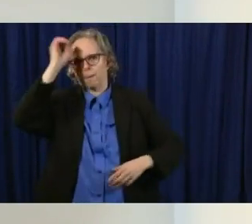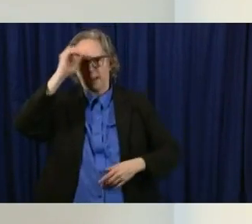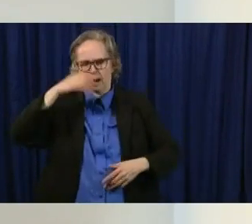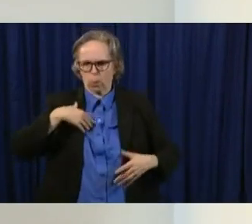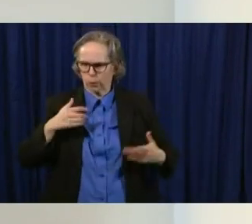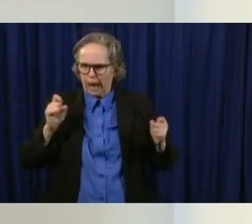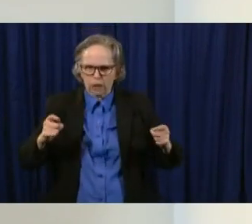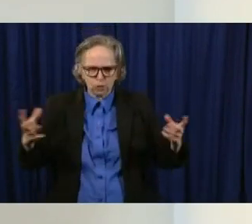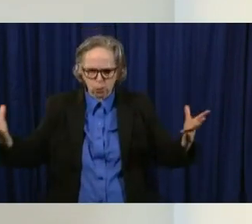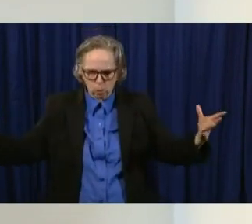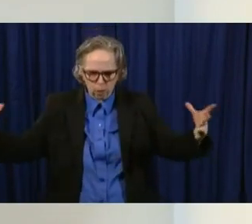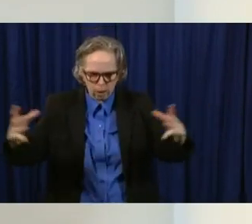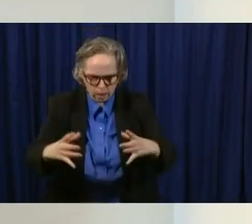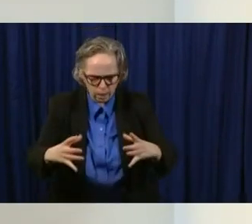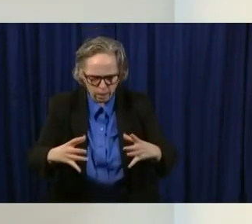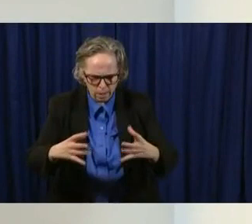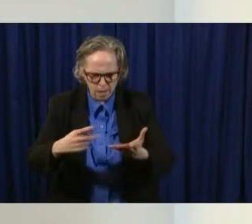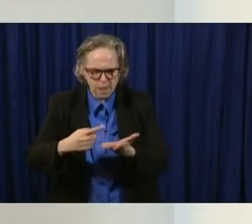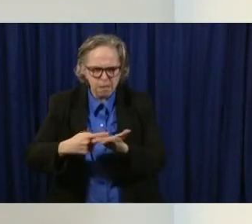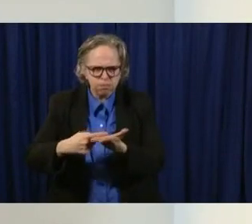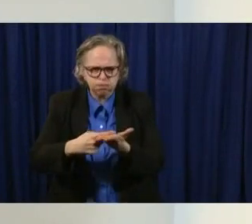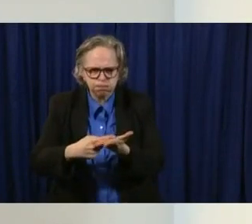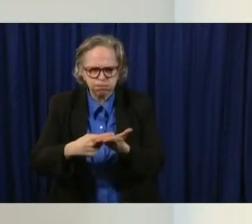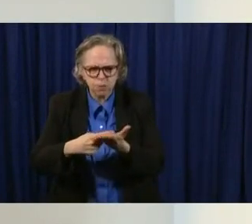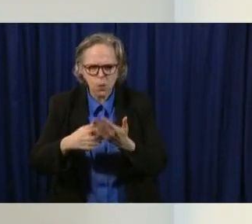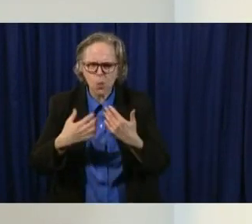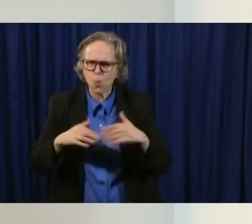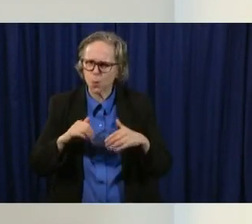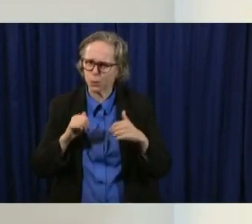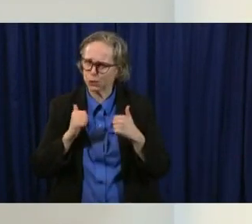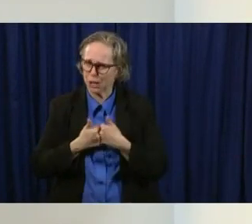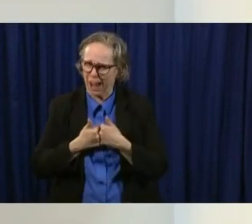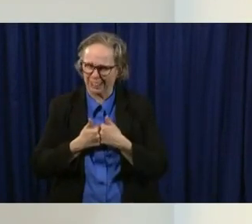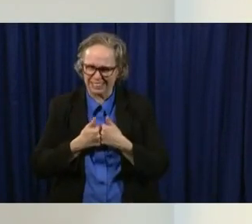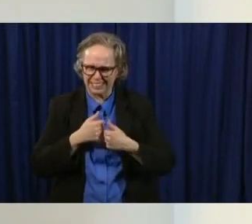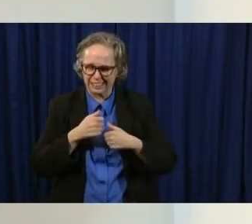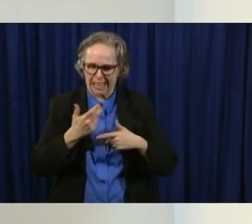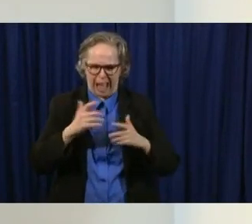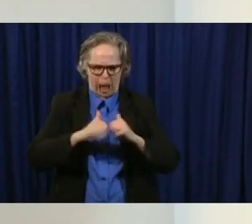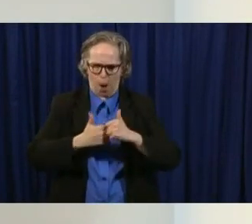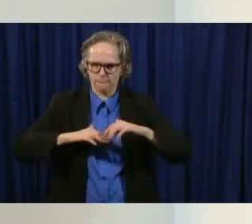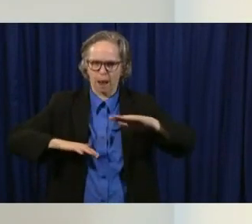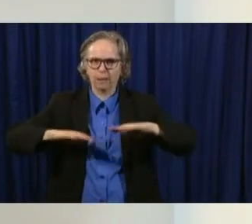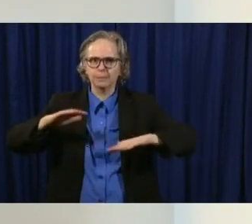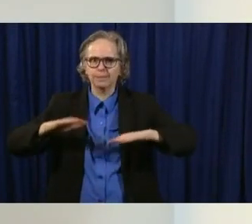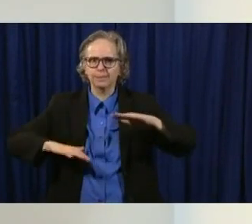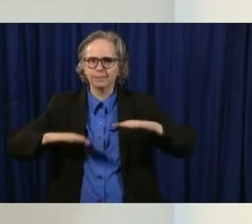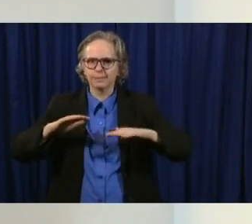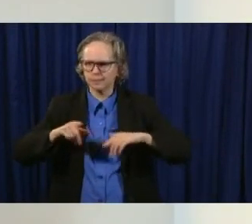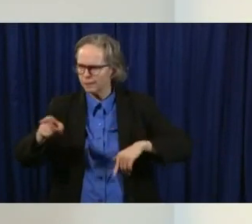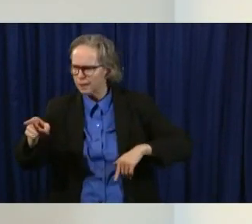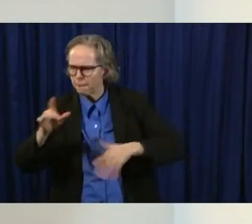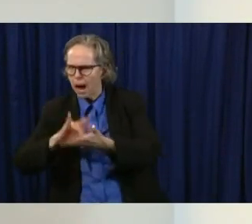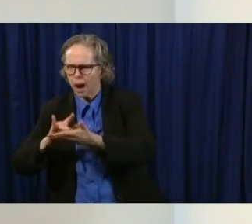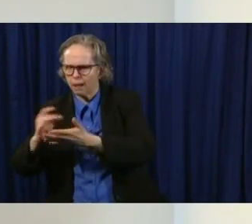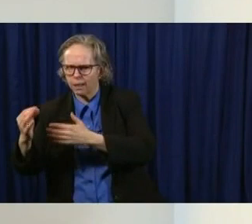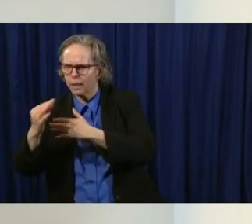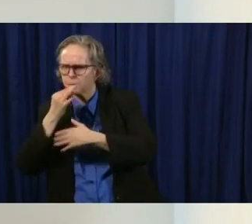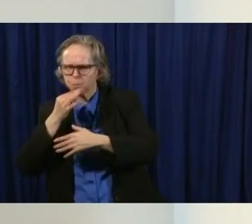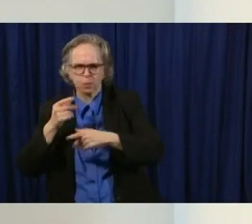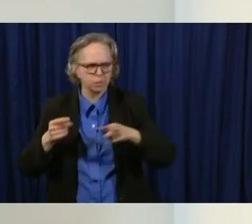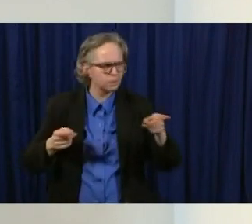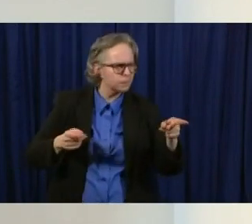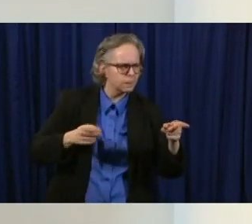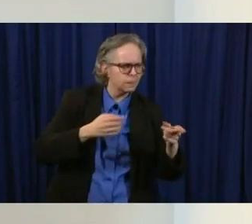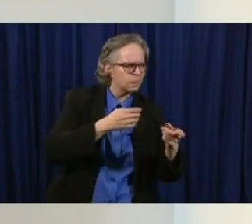was an incredible challenge and balancing act. But the one thing I want you to know is that everybody's voice was heard